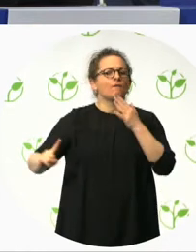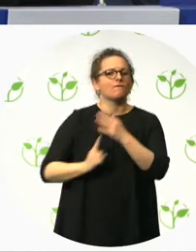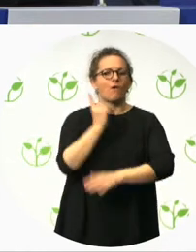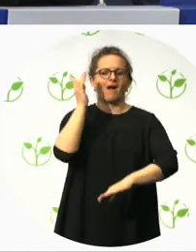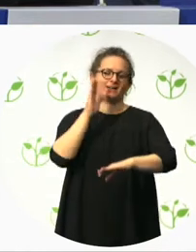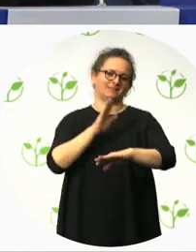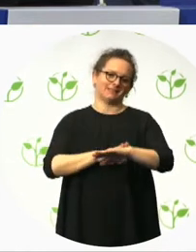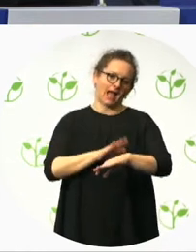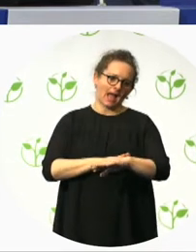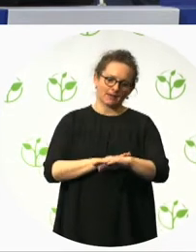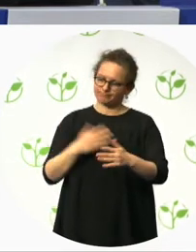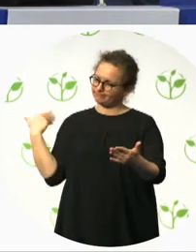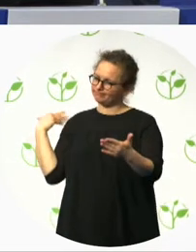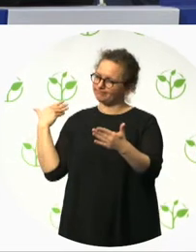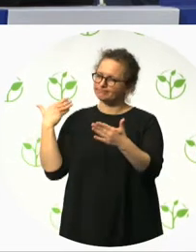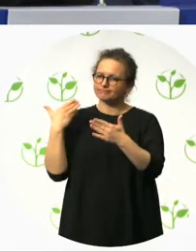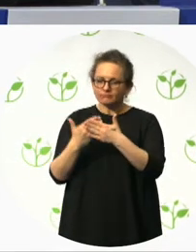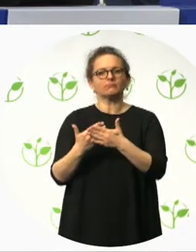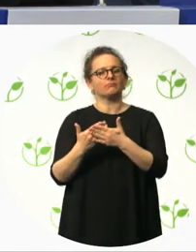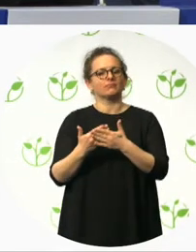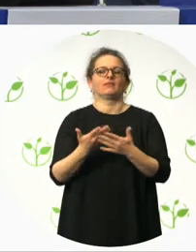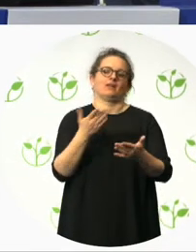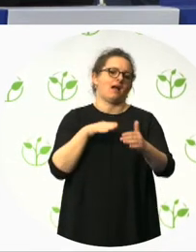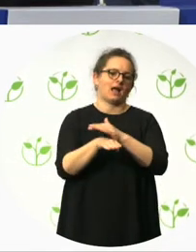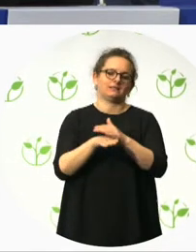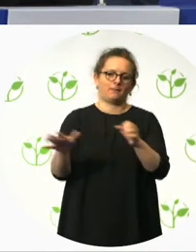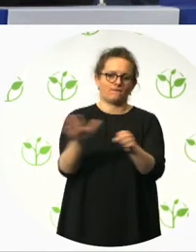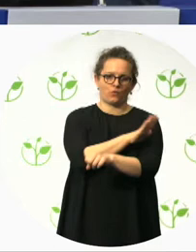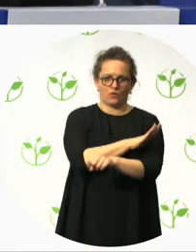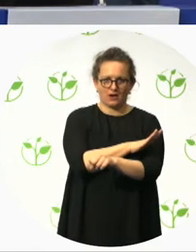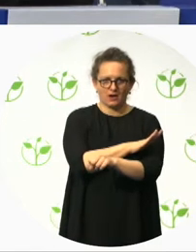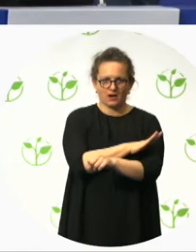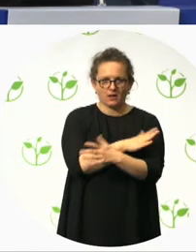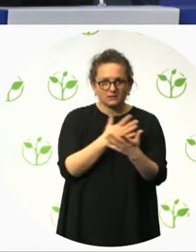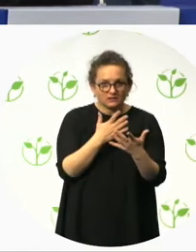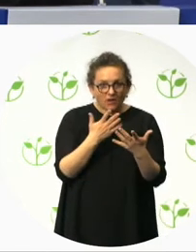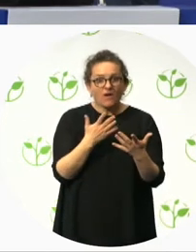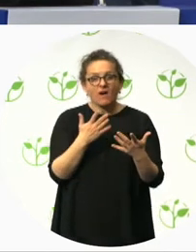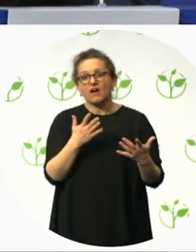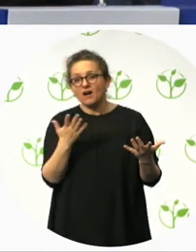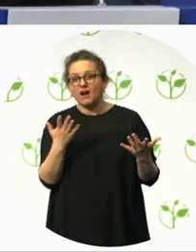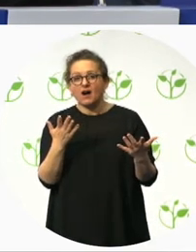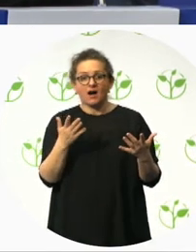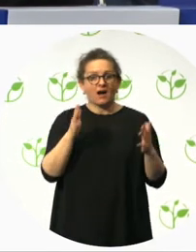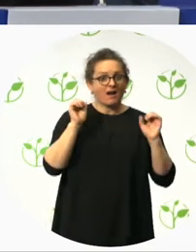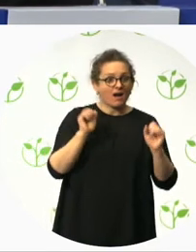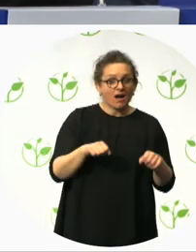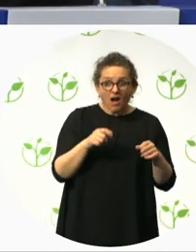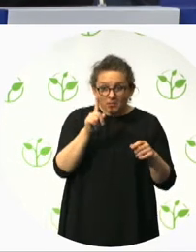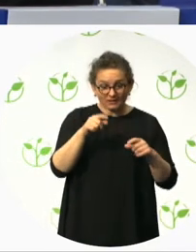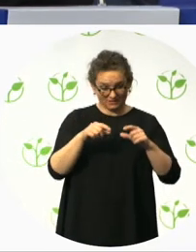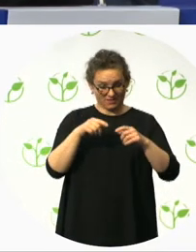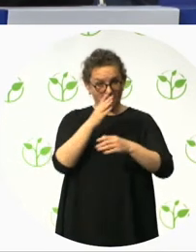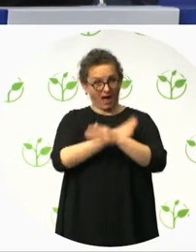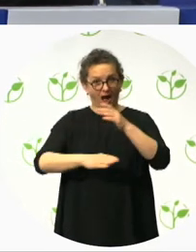Um, in the UK in particular, we really believe we saw a shift, a positive shift in perception around disability. Uh,